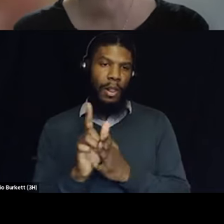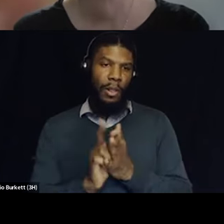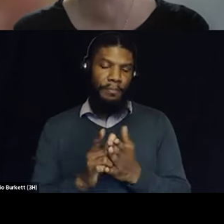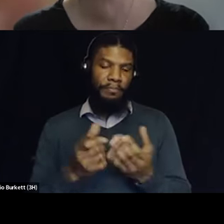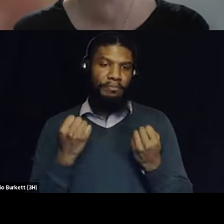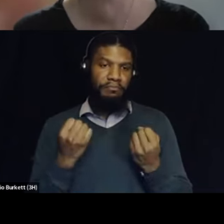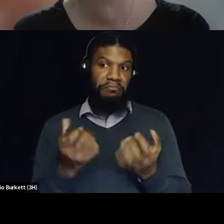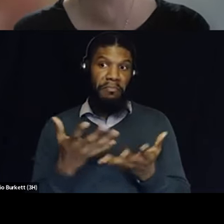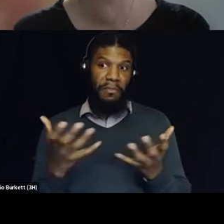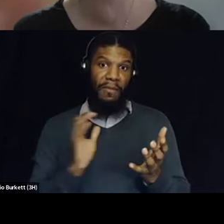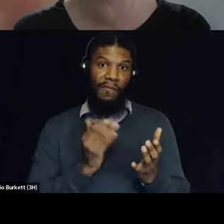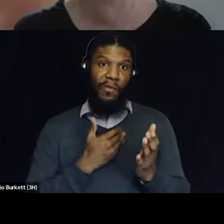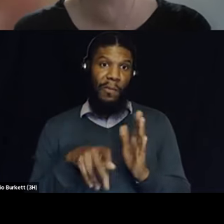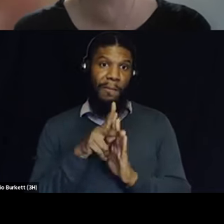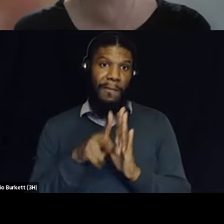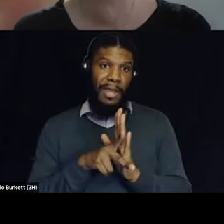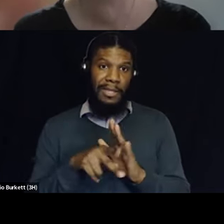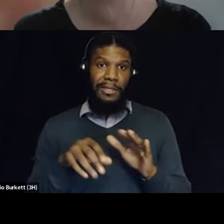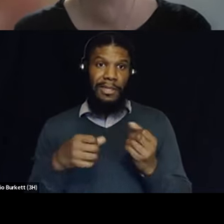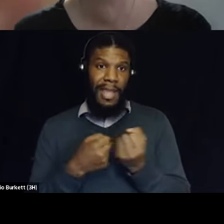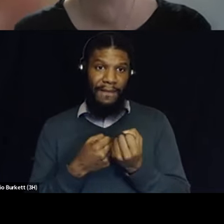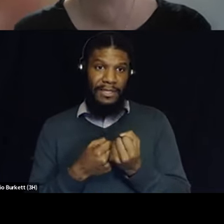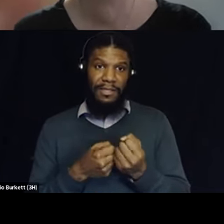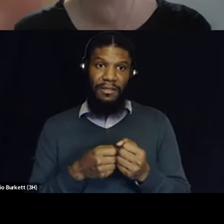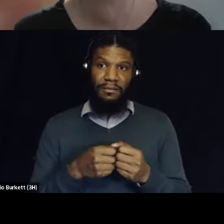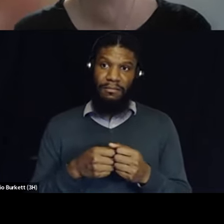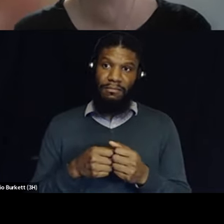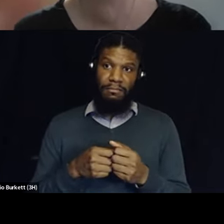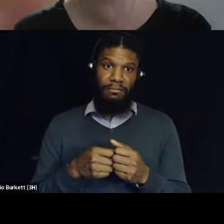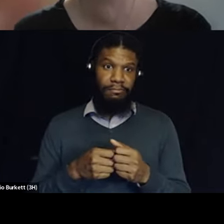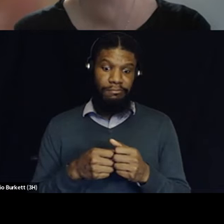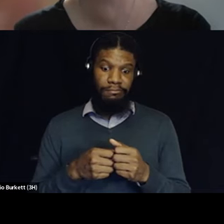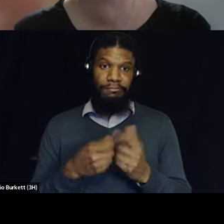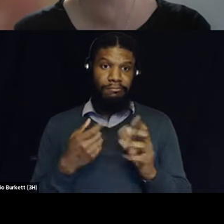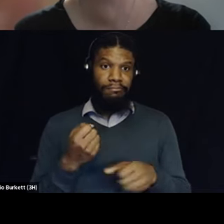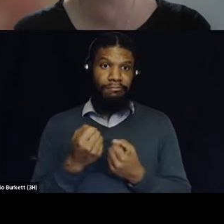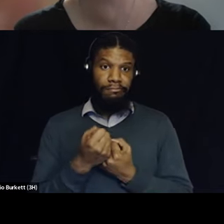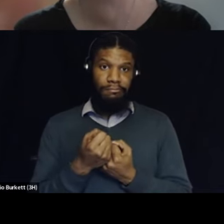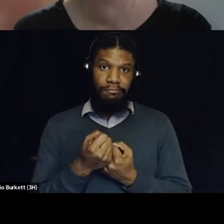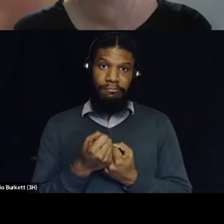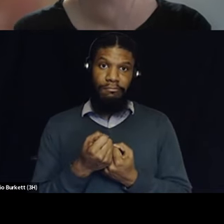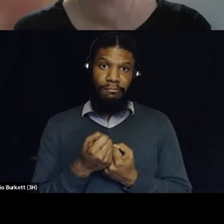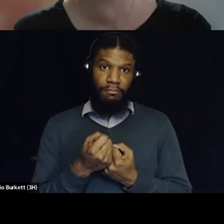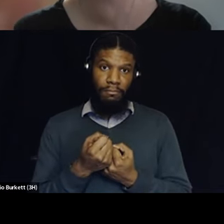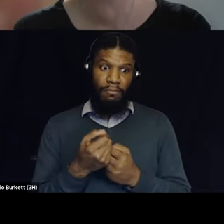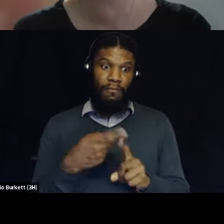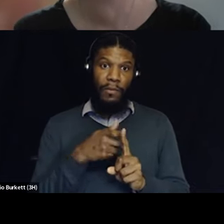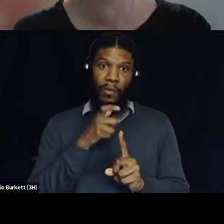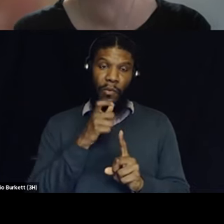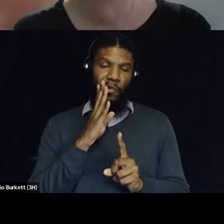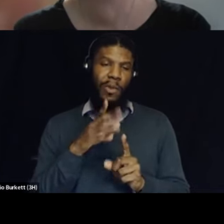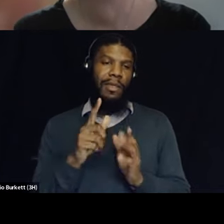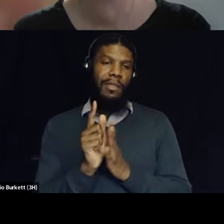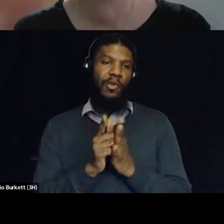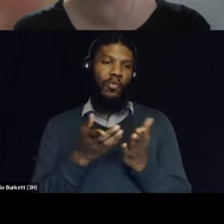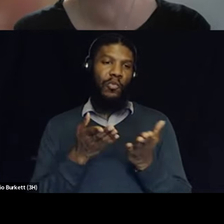policy um advocacy is driven by the the direct legal support that we provide to